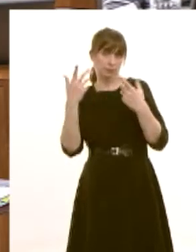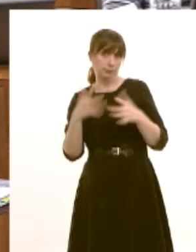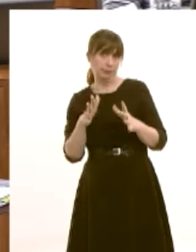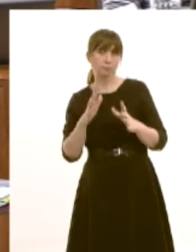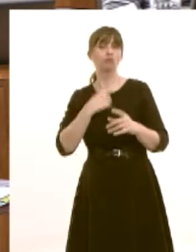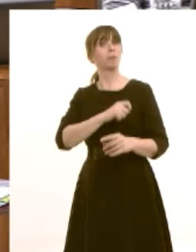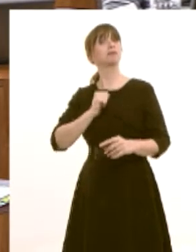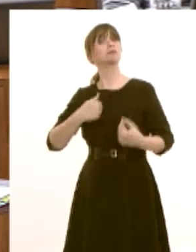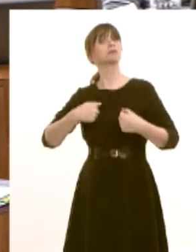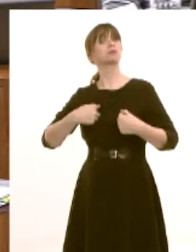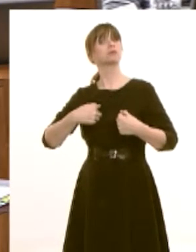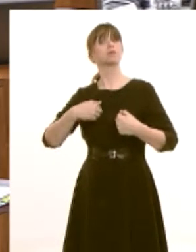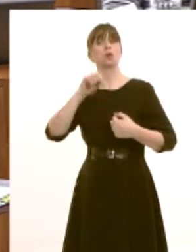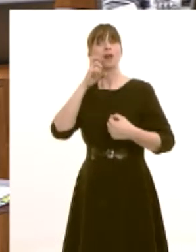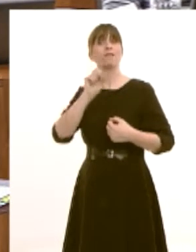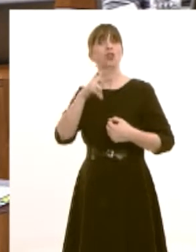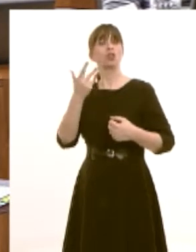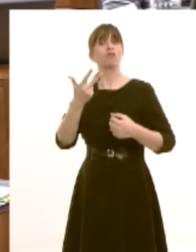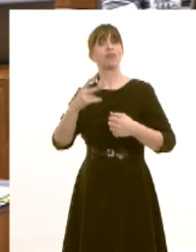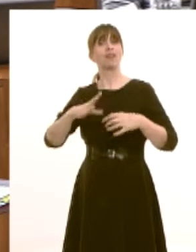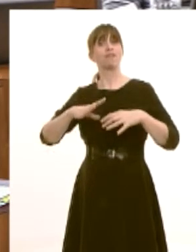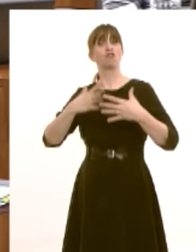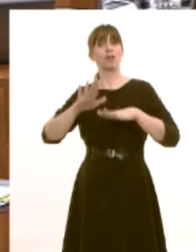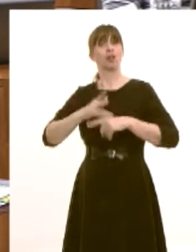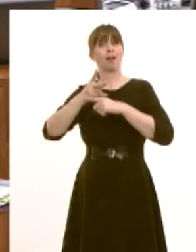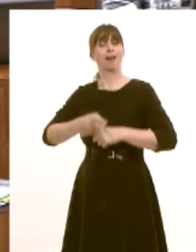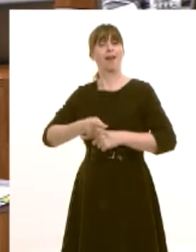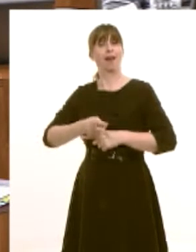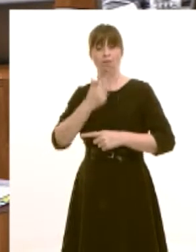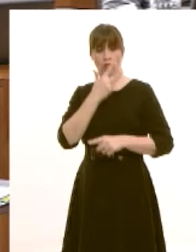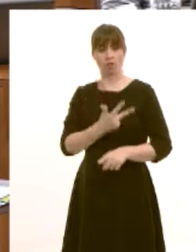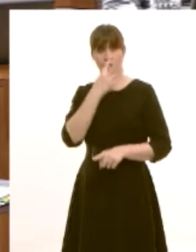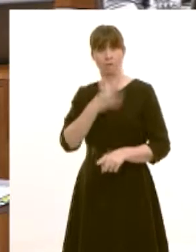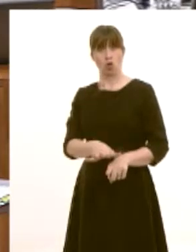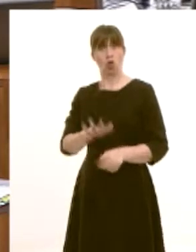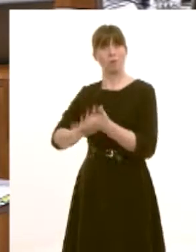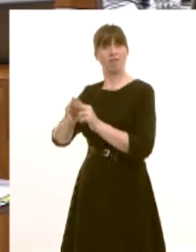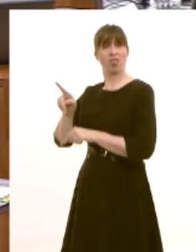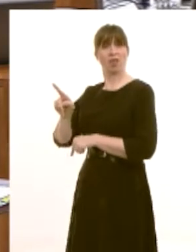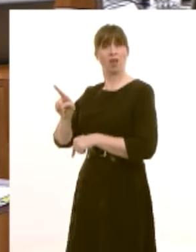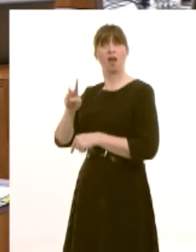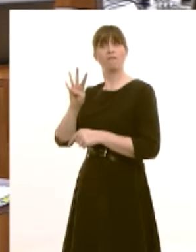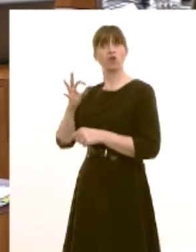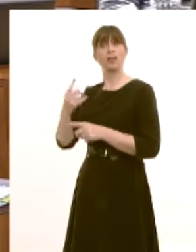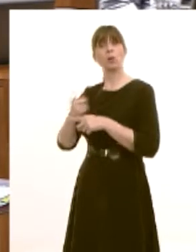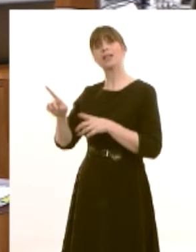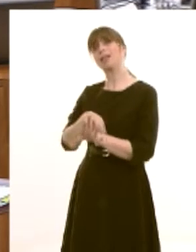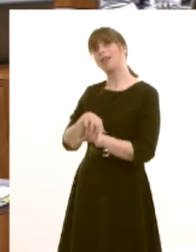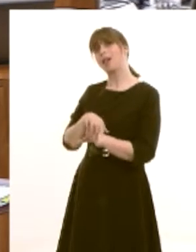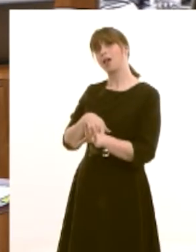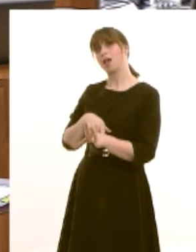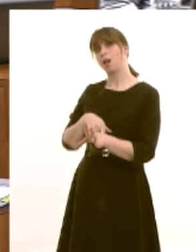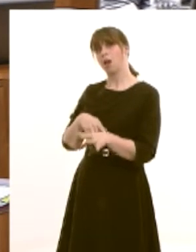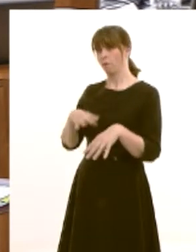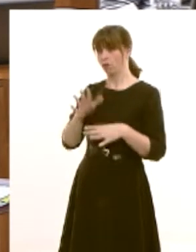that there are 30 hours of free child care available for three to four year olds for working uh working parents for 48 weeks a year that's a substantial